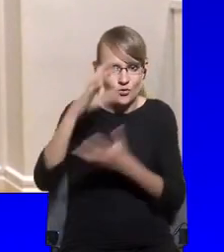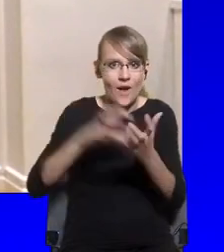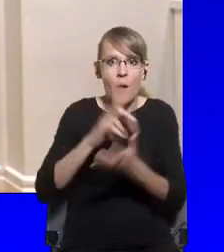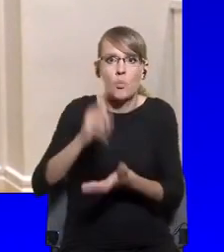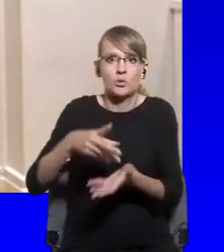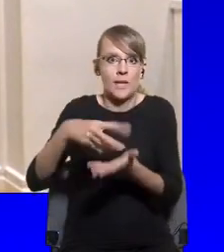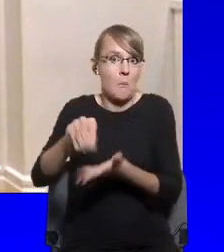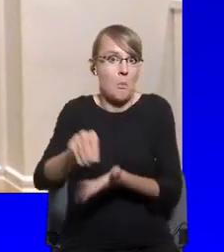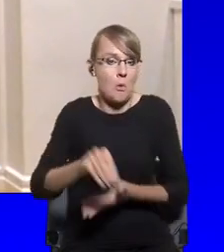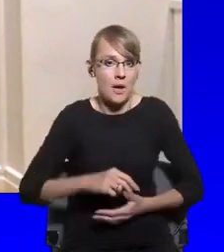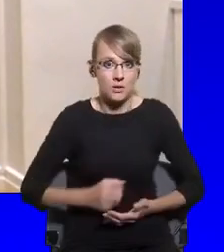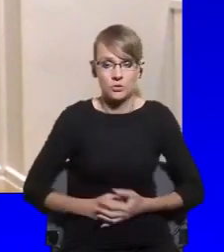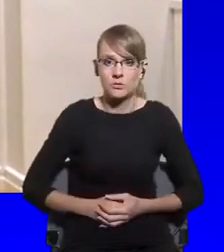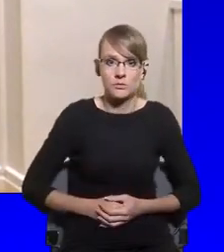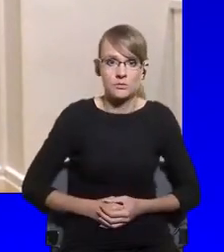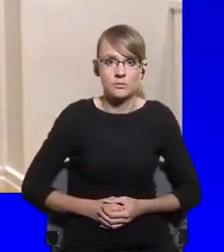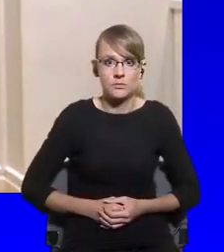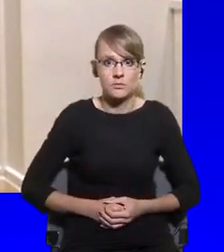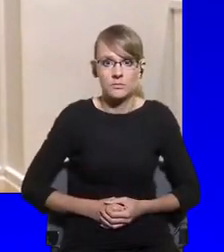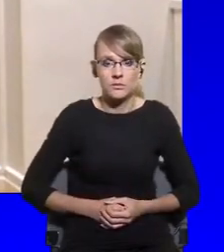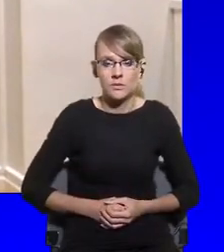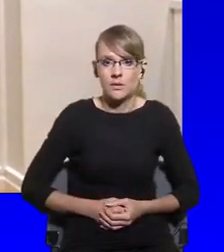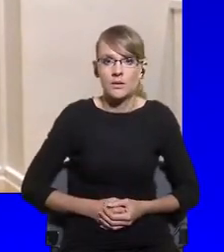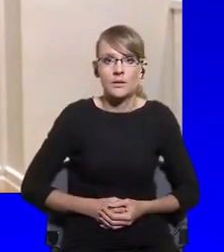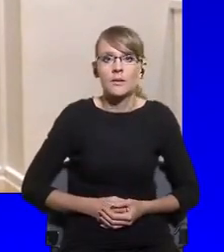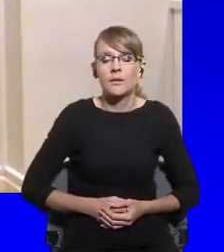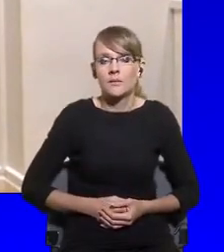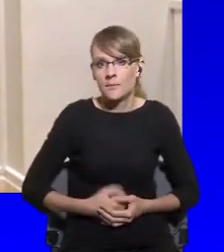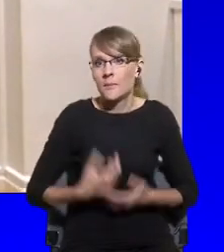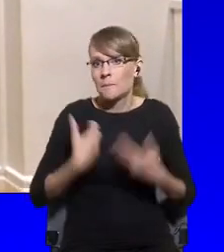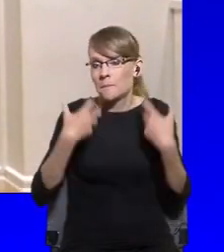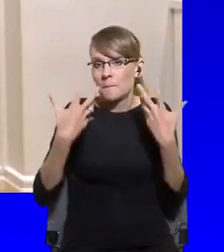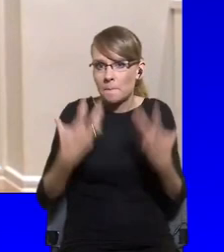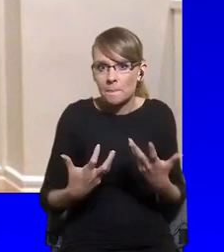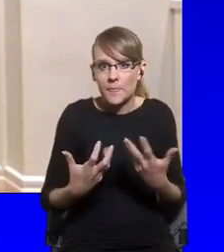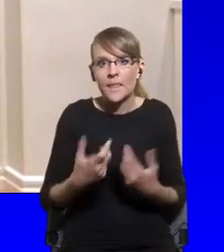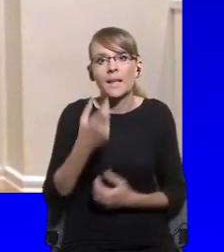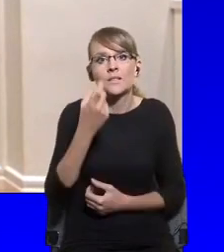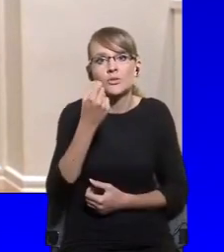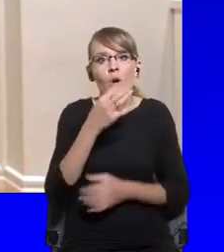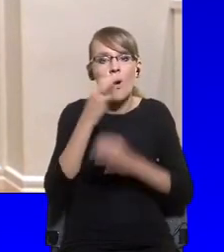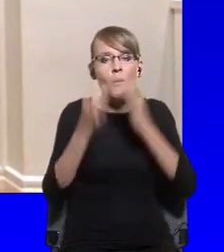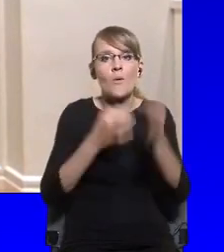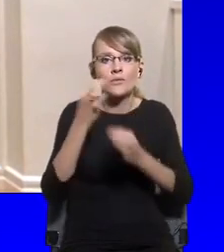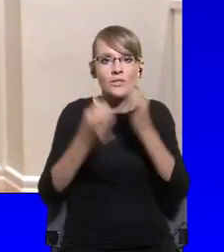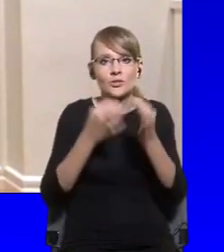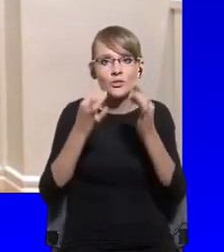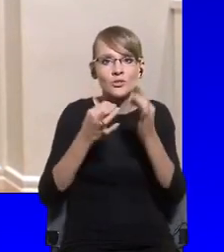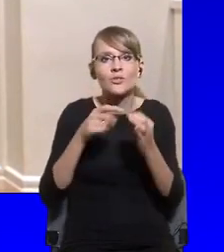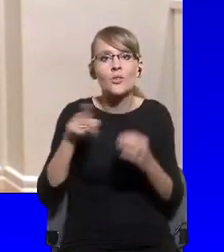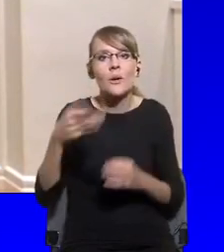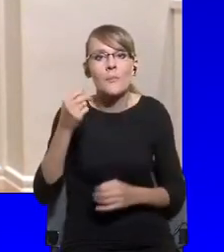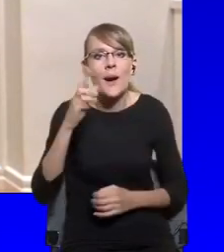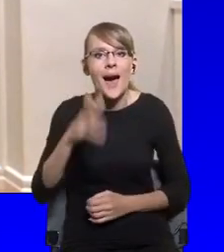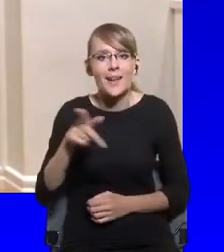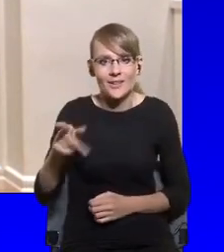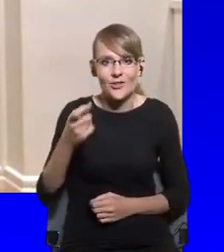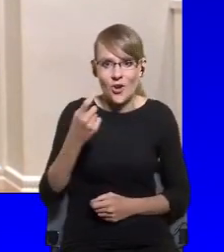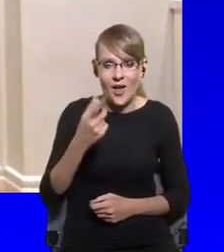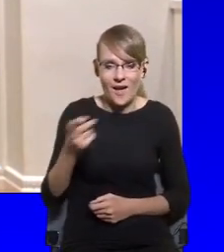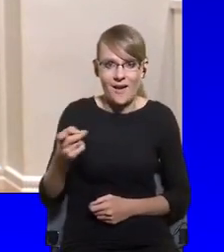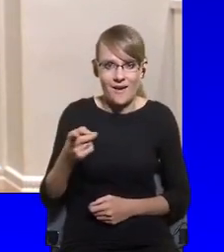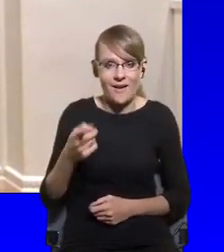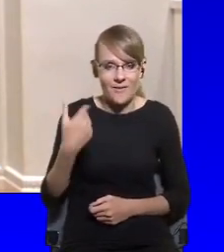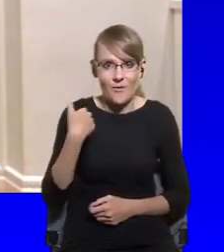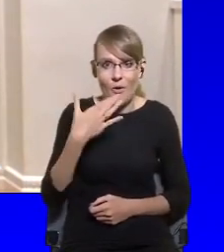water into the wine that Mark has been providing here, sort of as an optimist take on how COVID-19